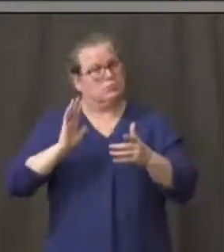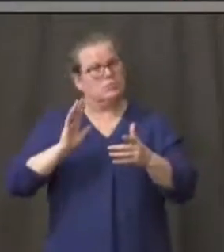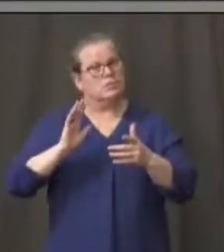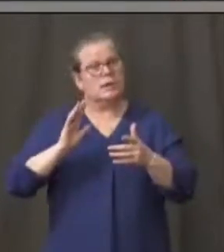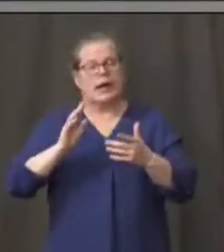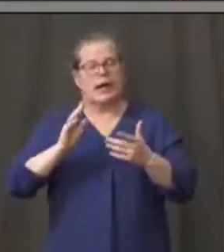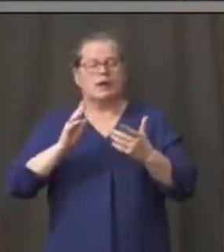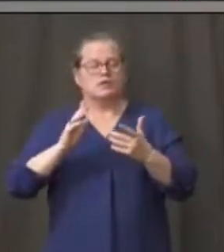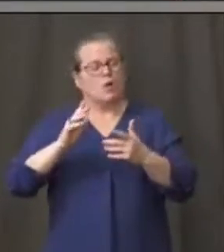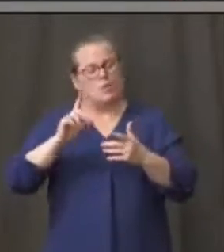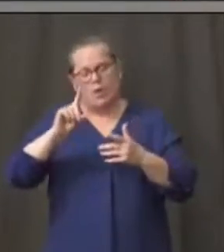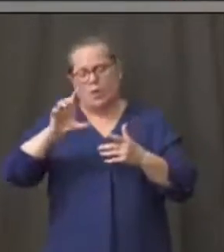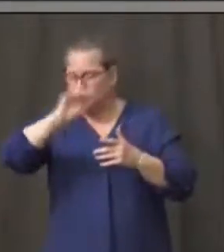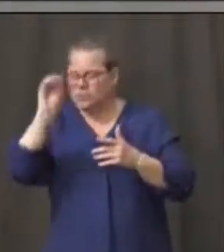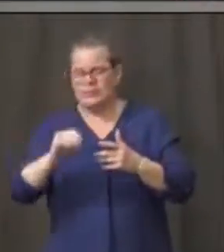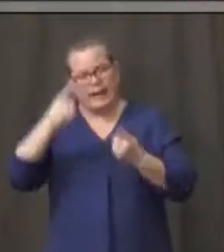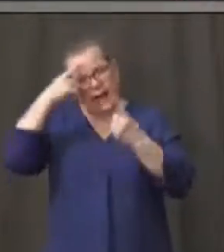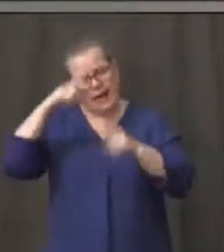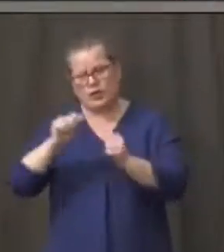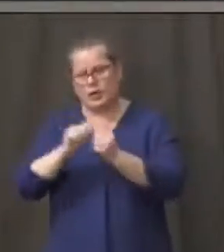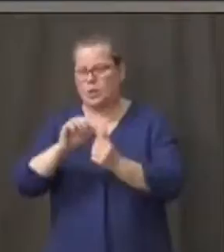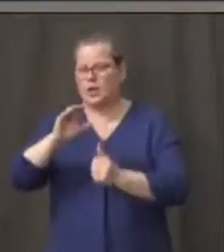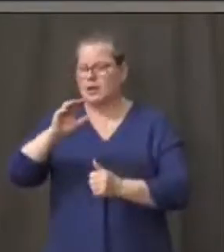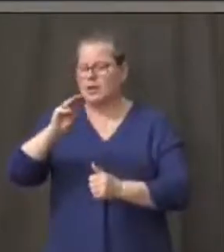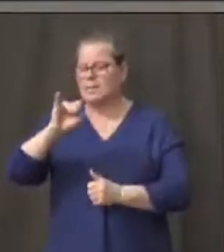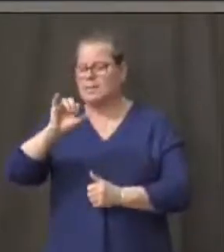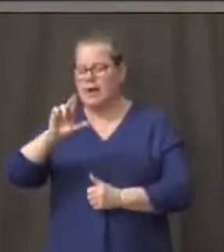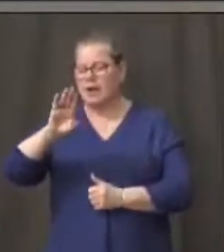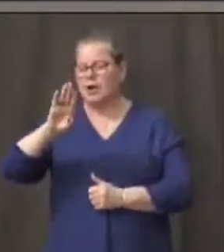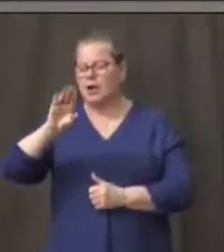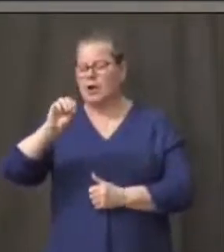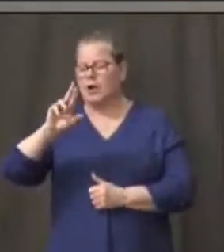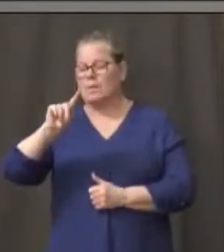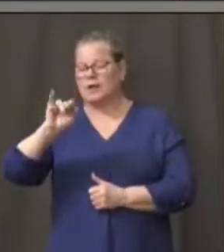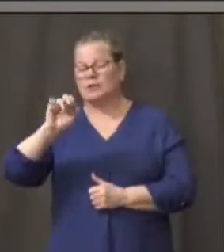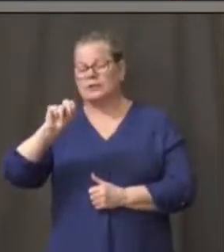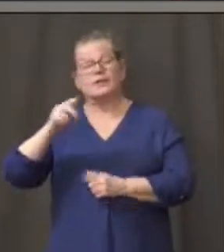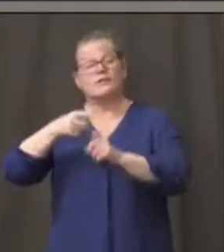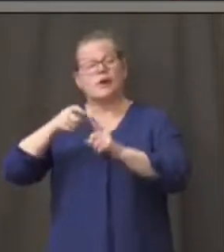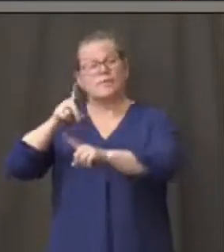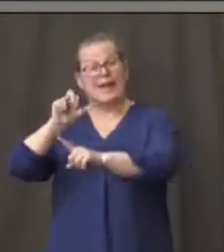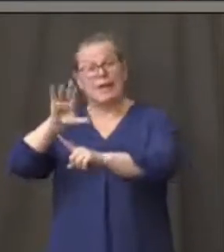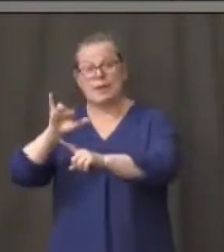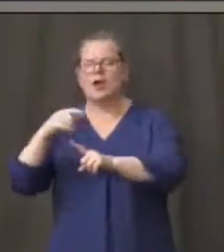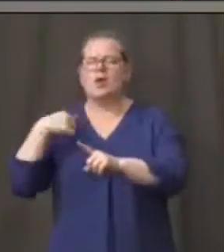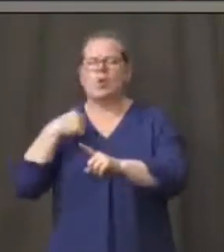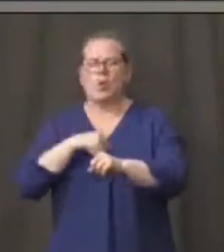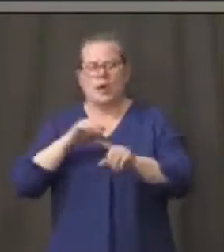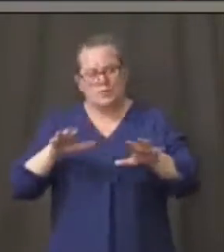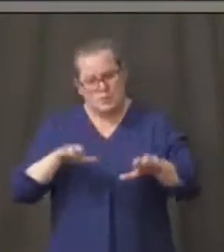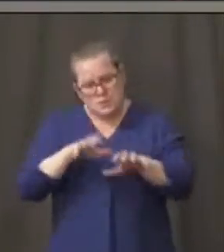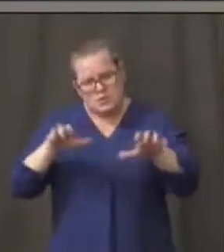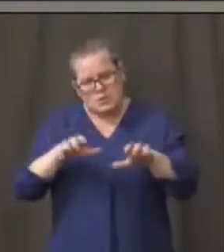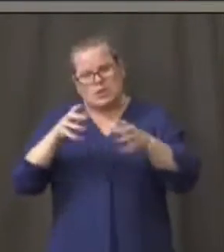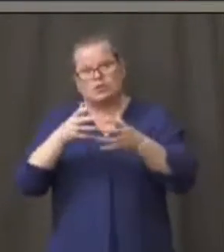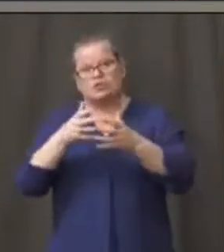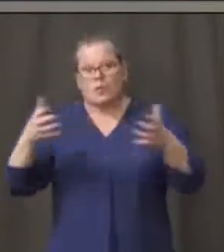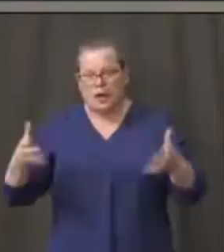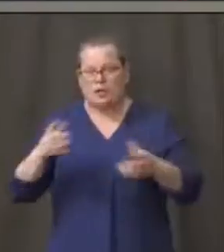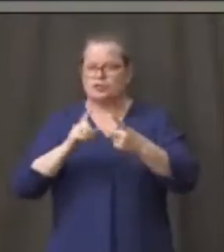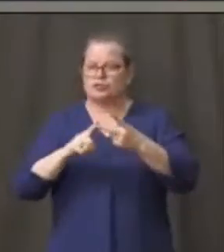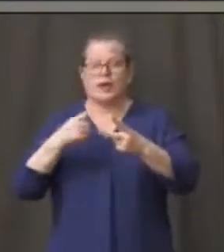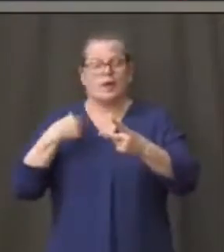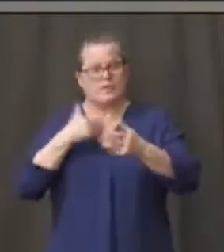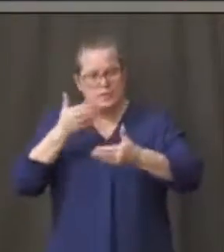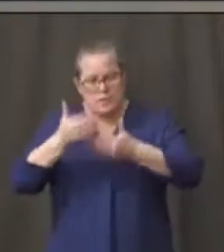with Mayor Belton. We have done so much and may move so forward, and we know that social or physical distancing